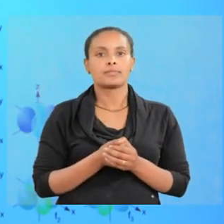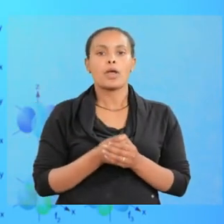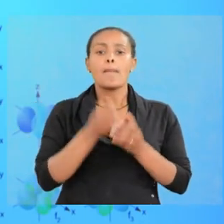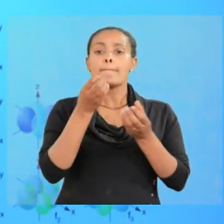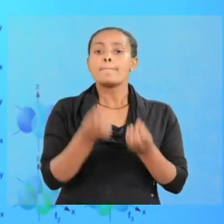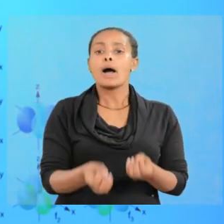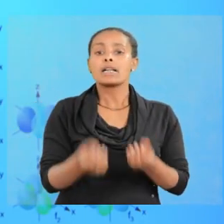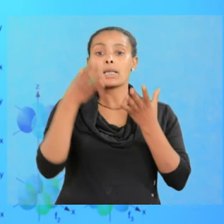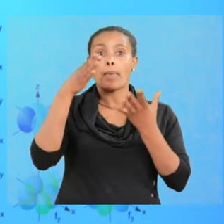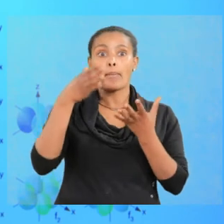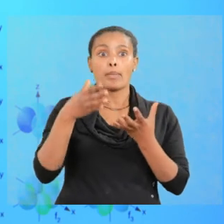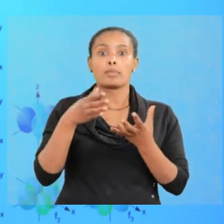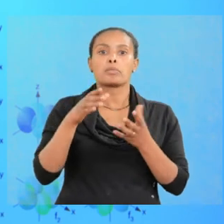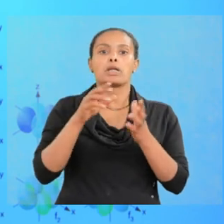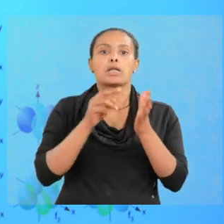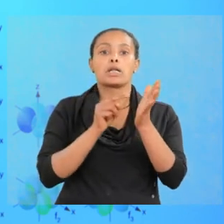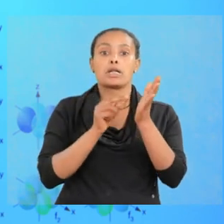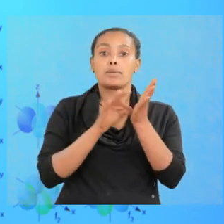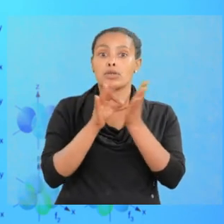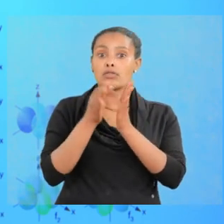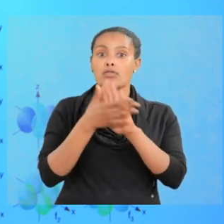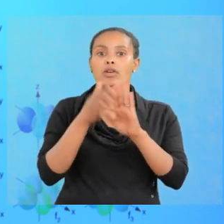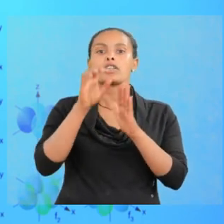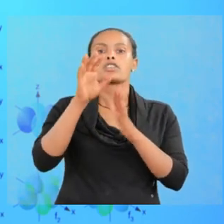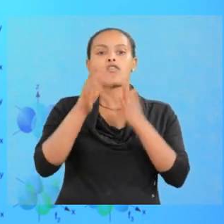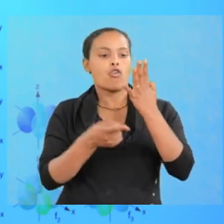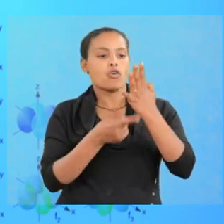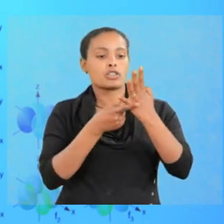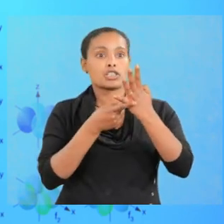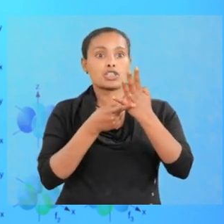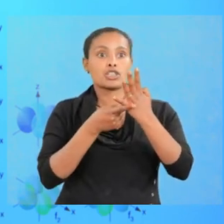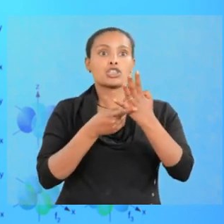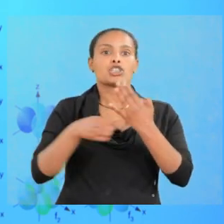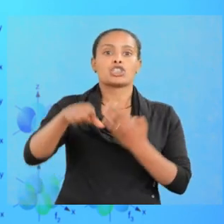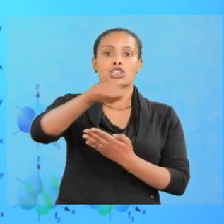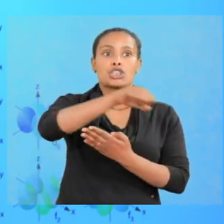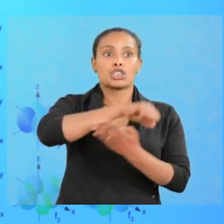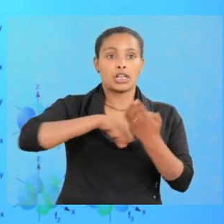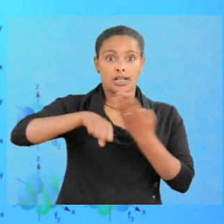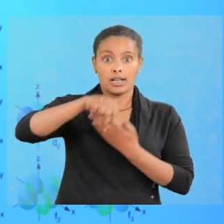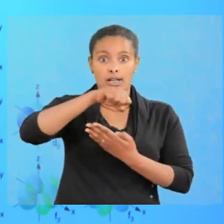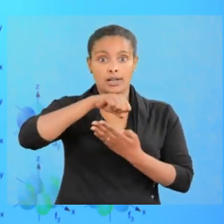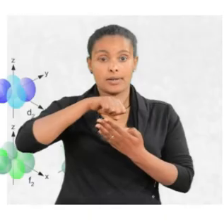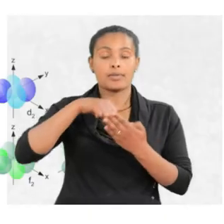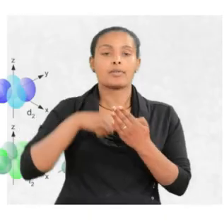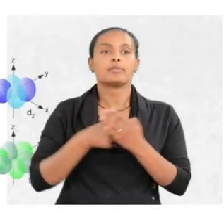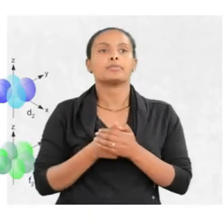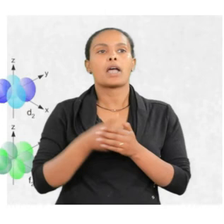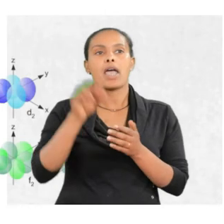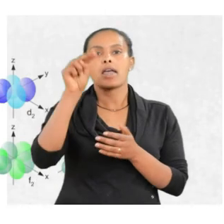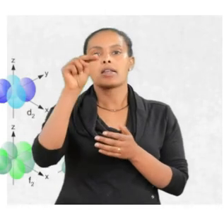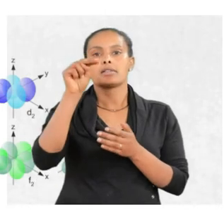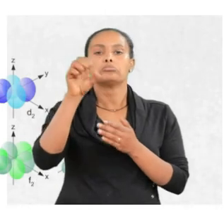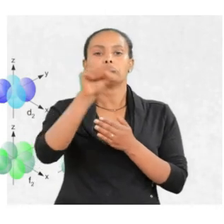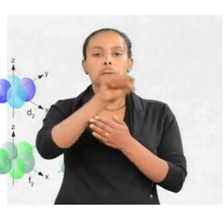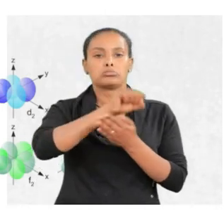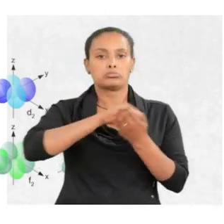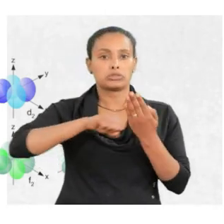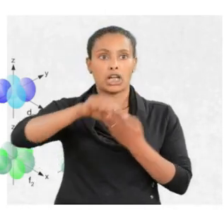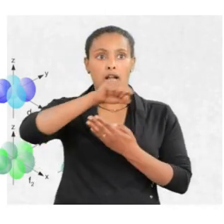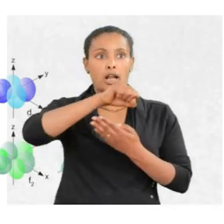Maximum number of electrons in the fourth shell. Number of orbitals, number of orbitals,